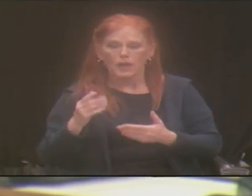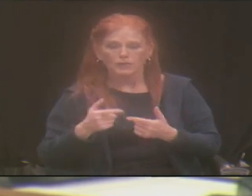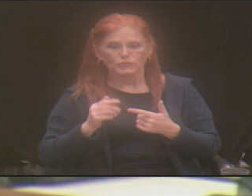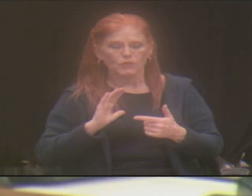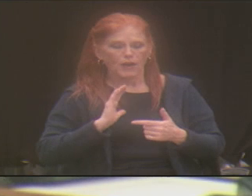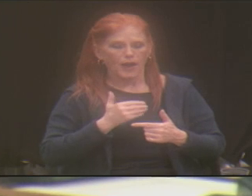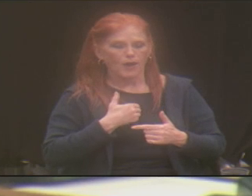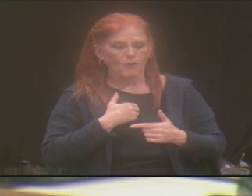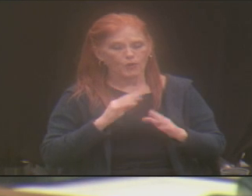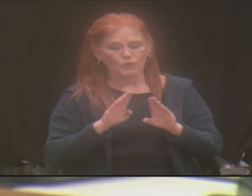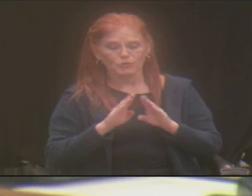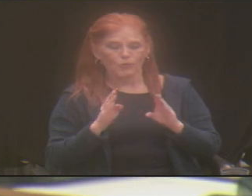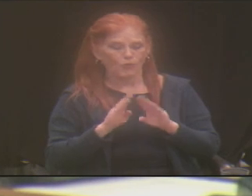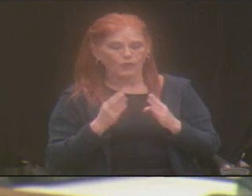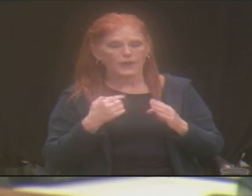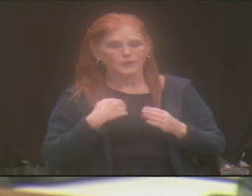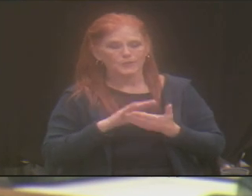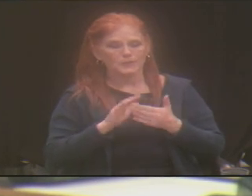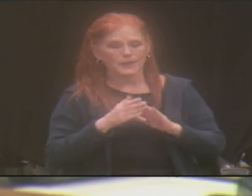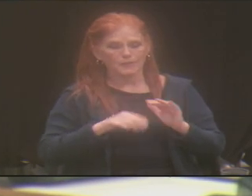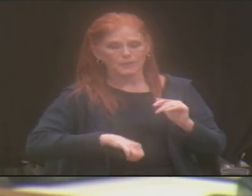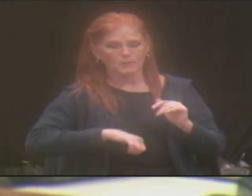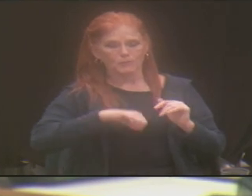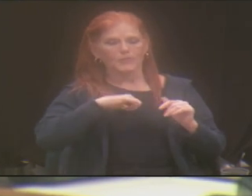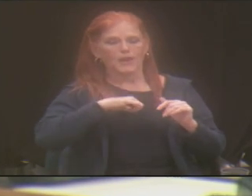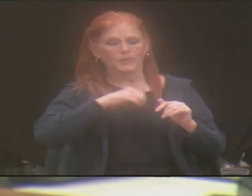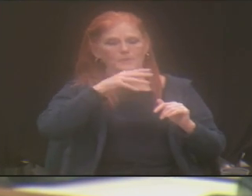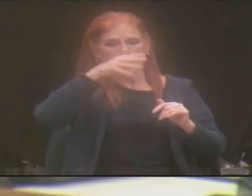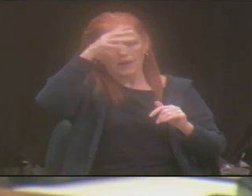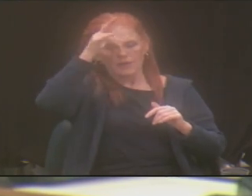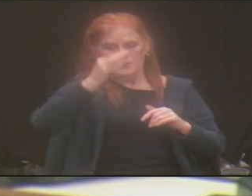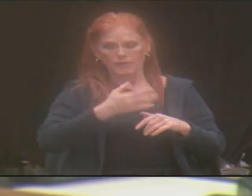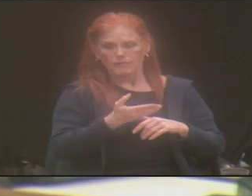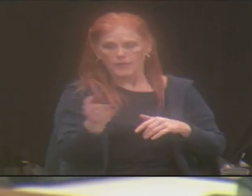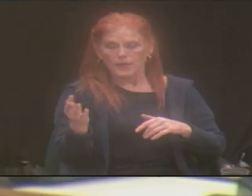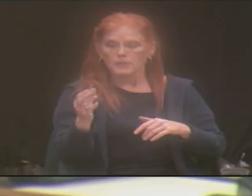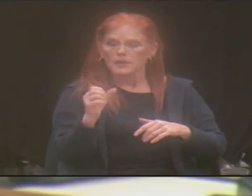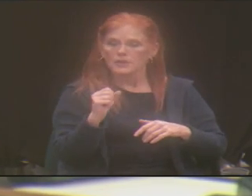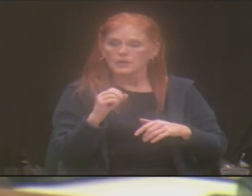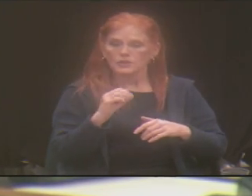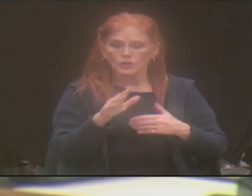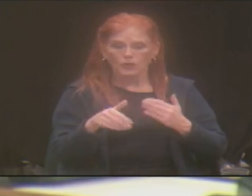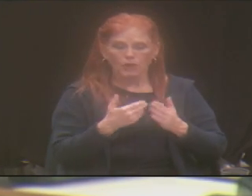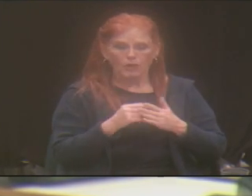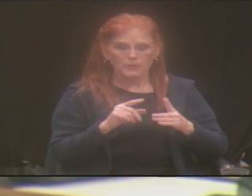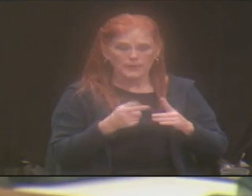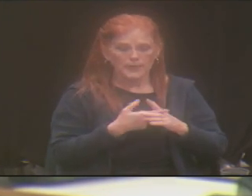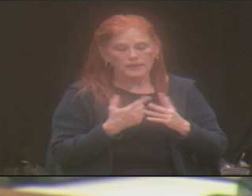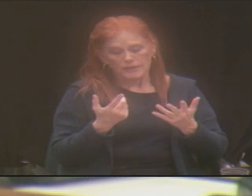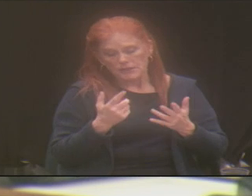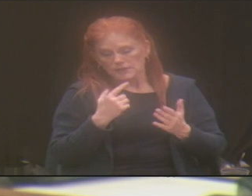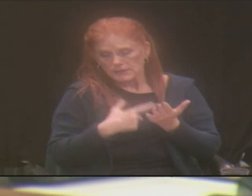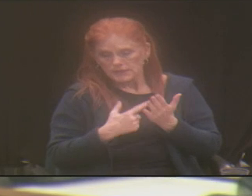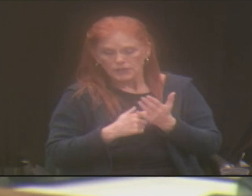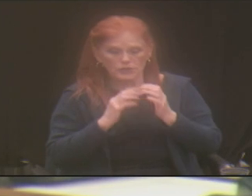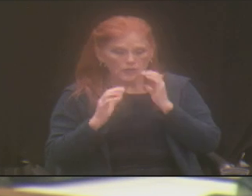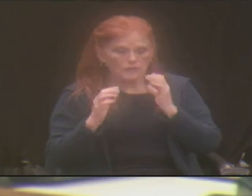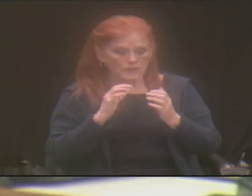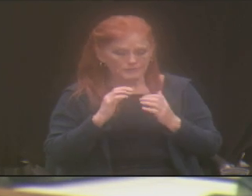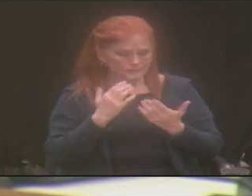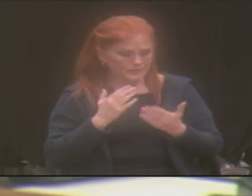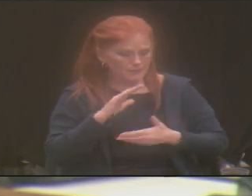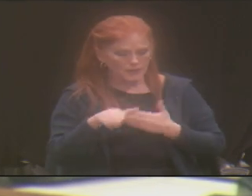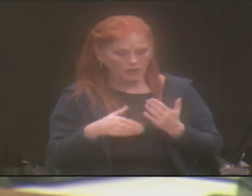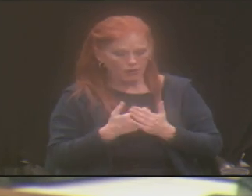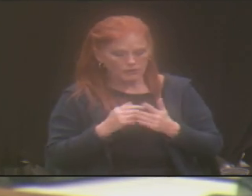And we became the proud parents of them. And so it all began, these conversations probably all